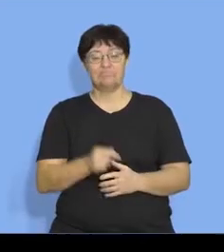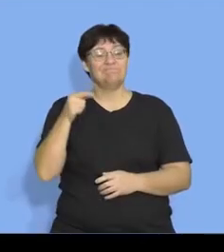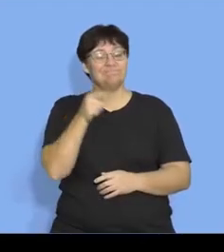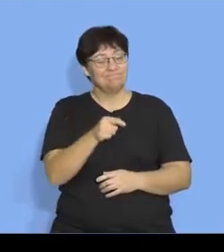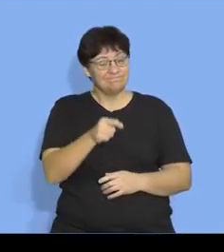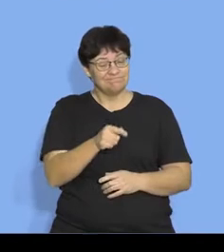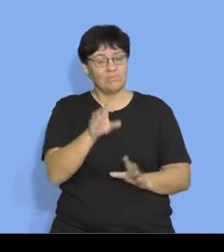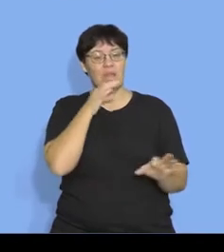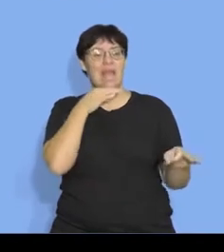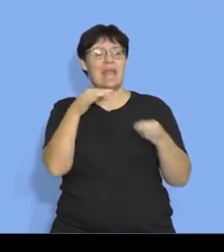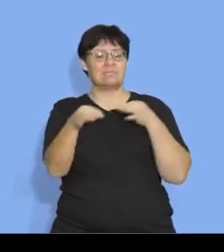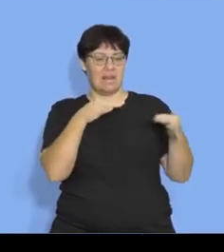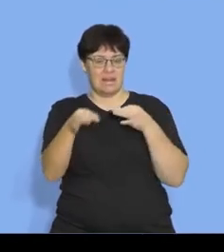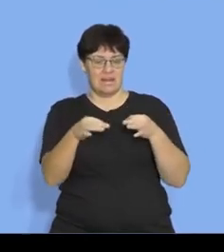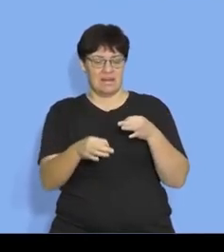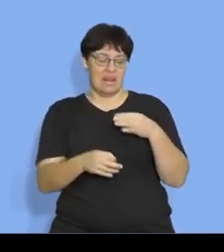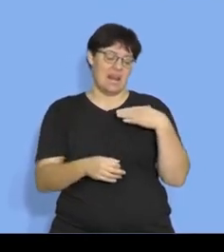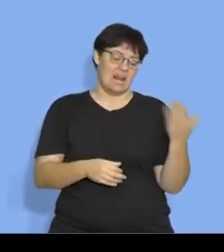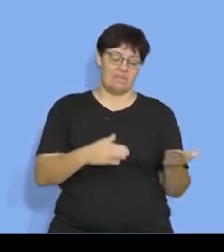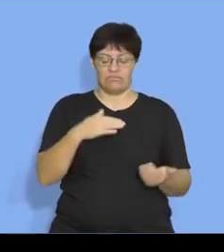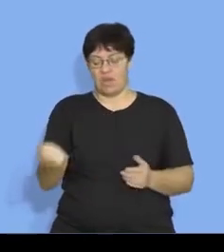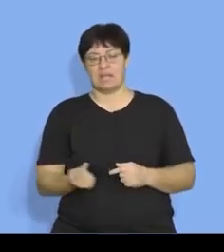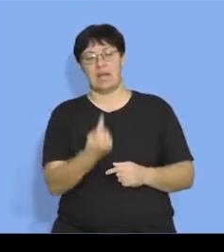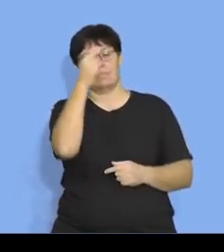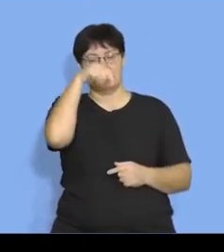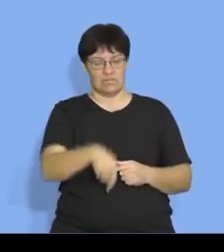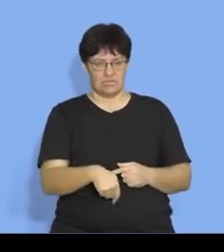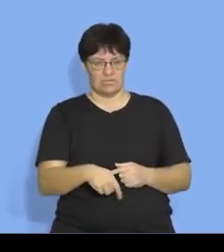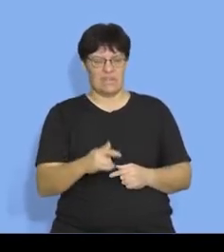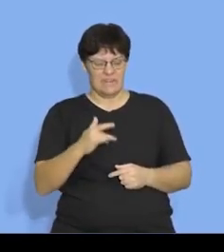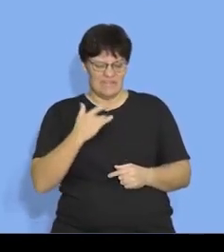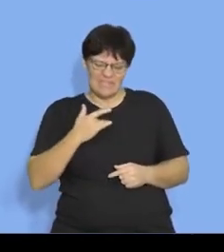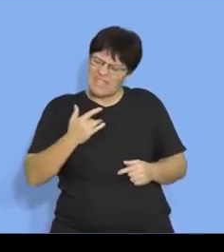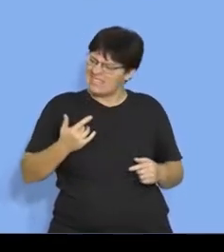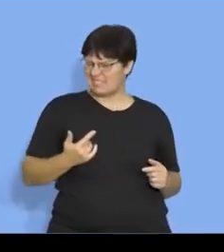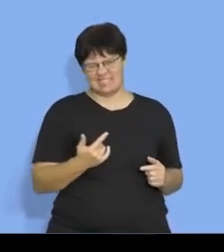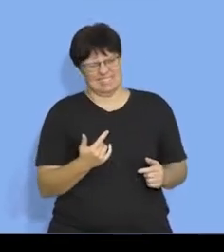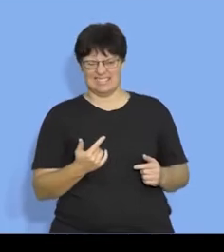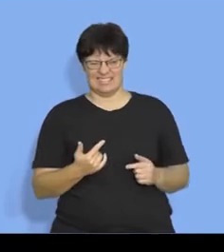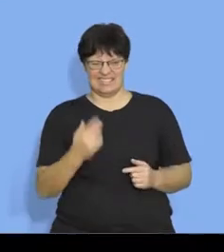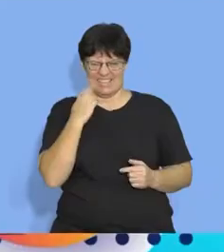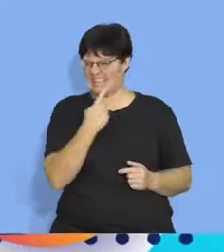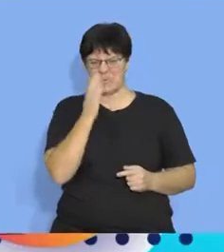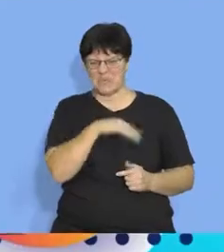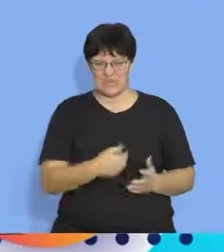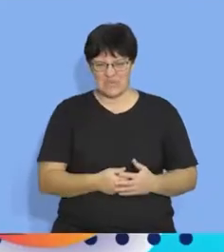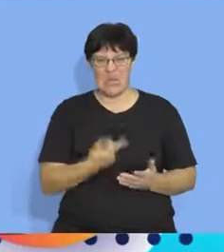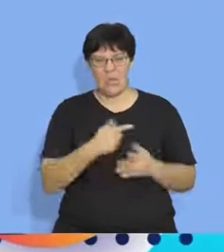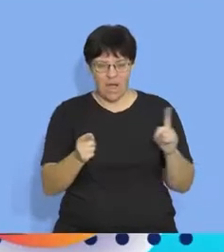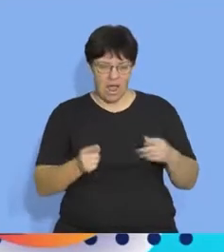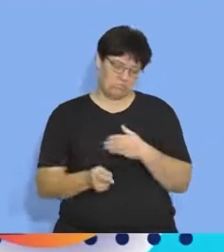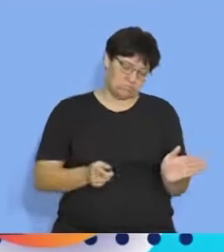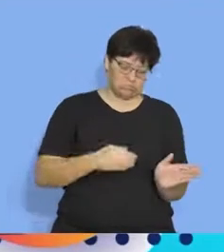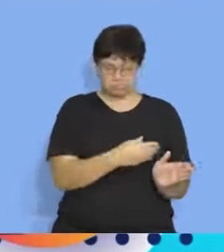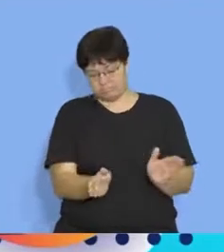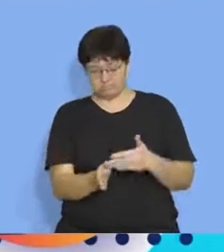describing this as left right up down feels a little clumsy okay because we're doing